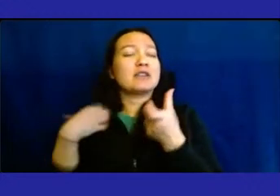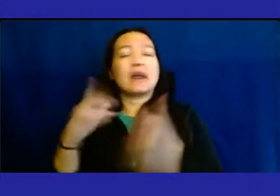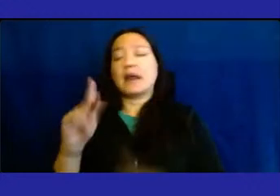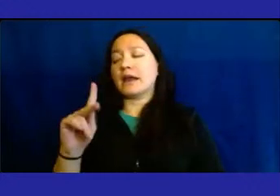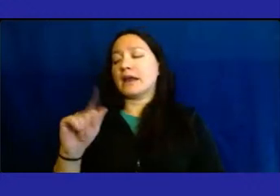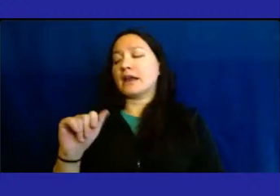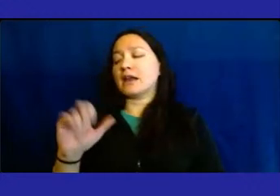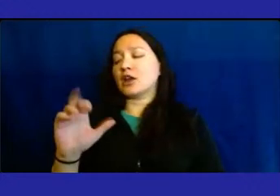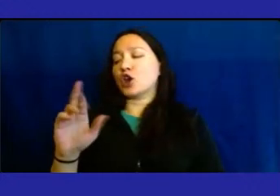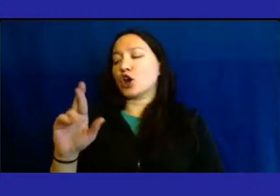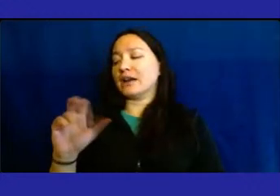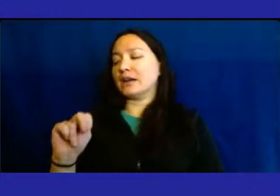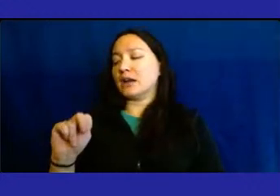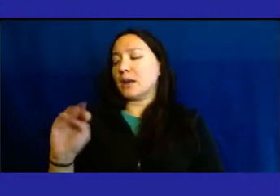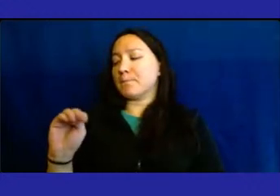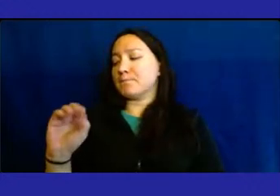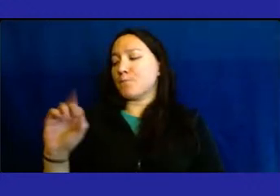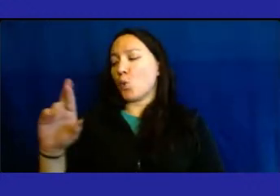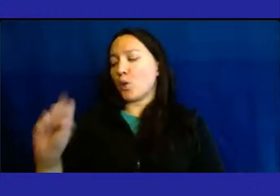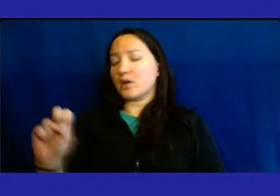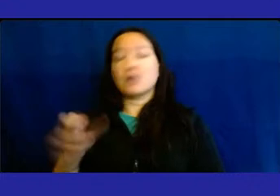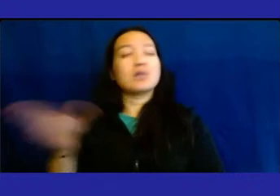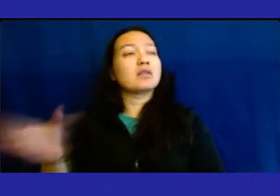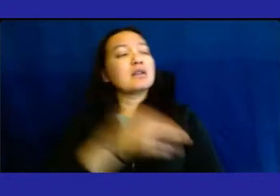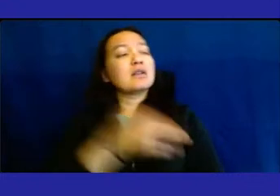in public affairs, Sage Robinson.